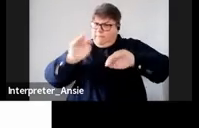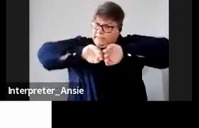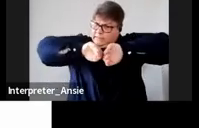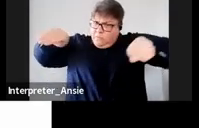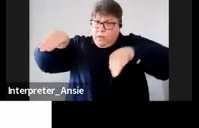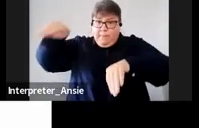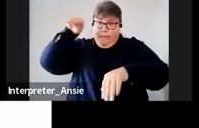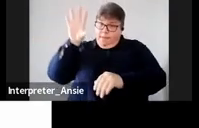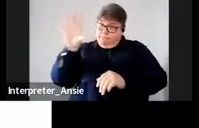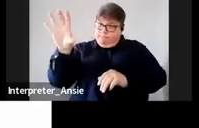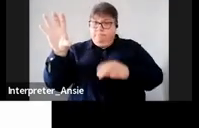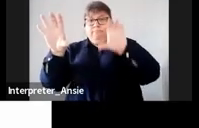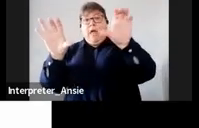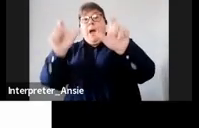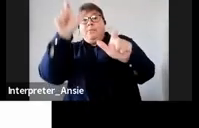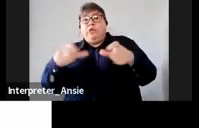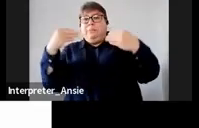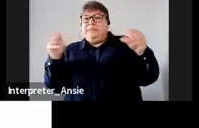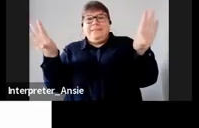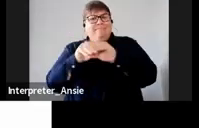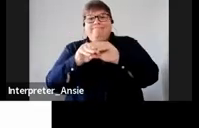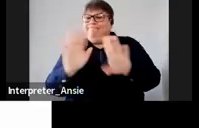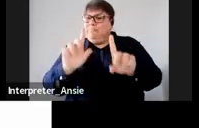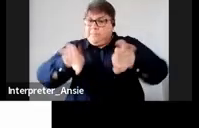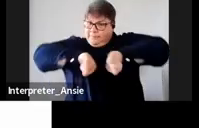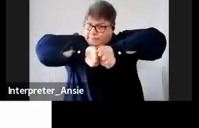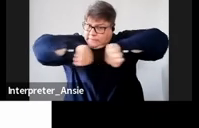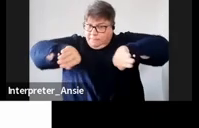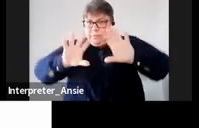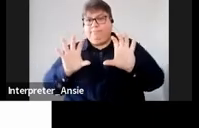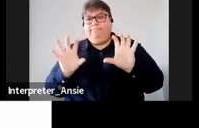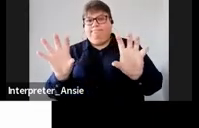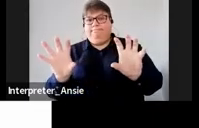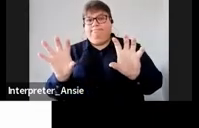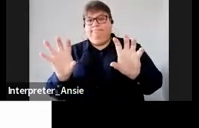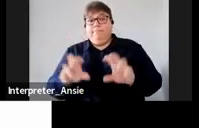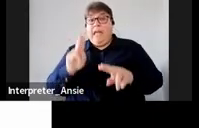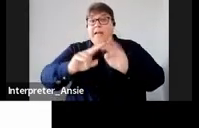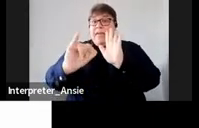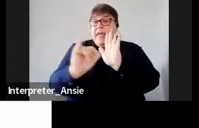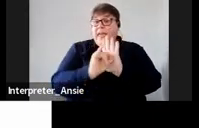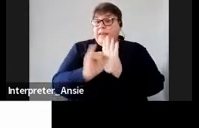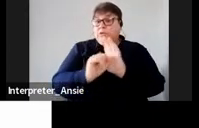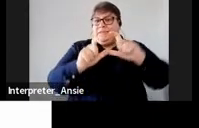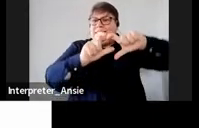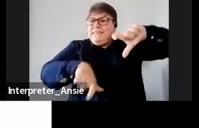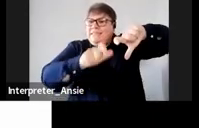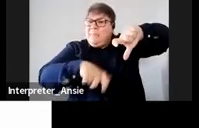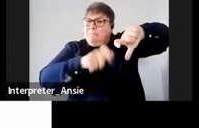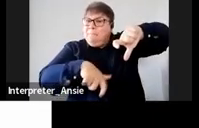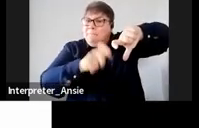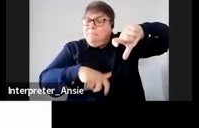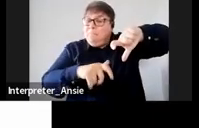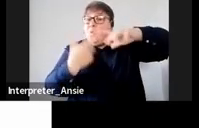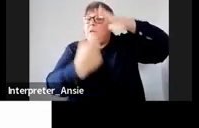and business expenses or the incomes as well and then with the invoices until slips what happens